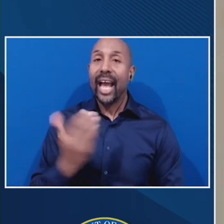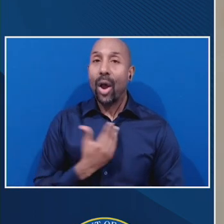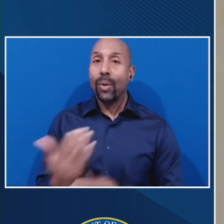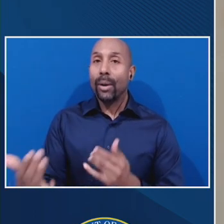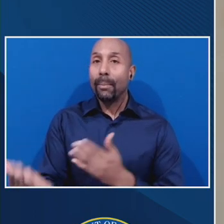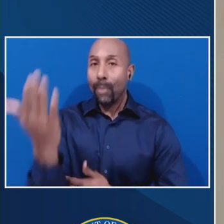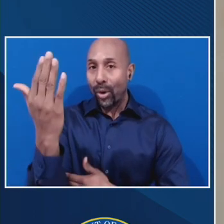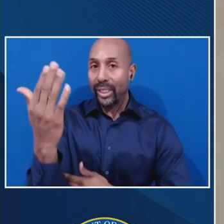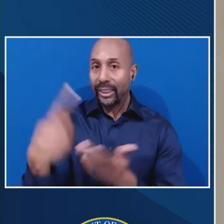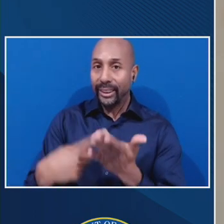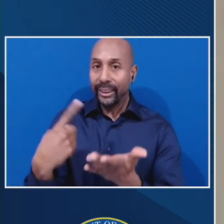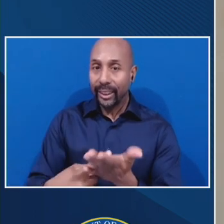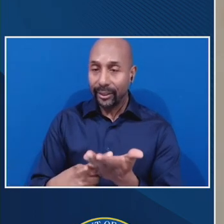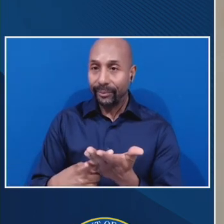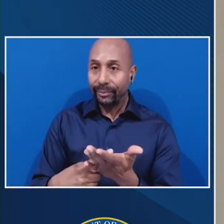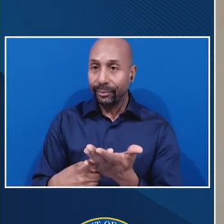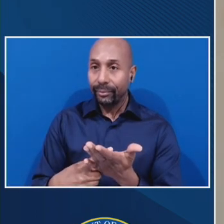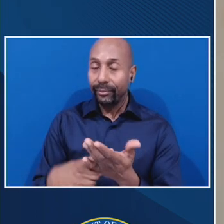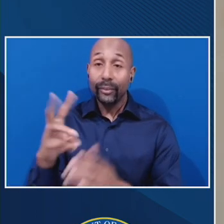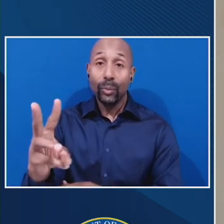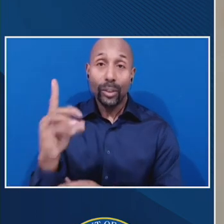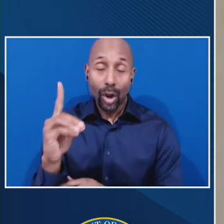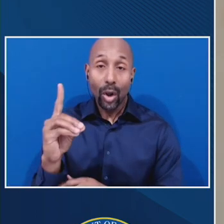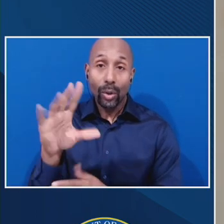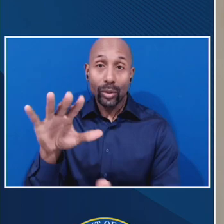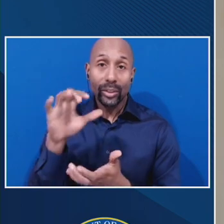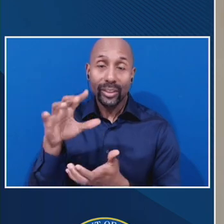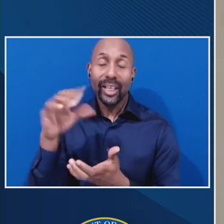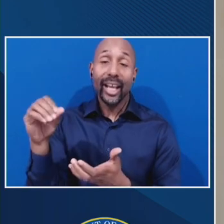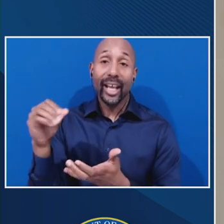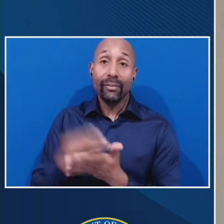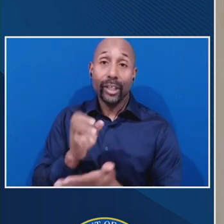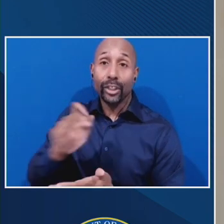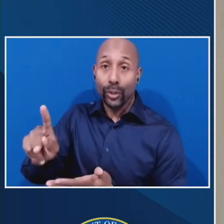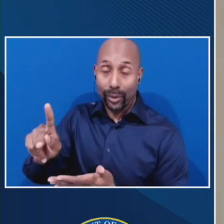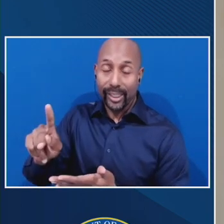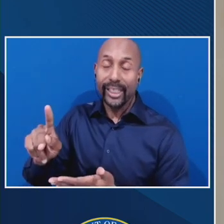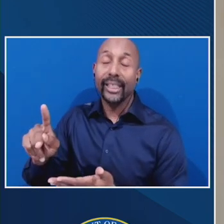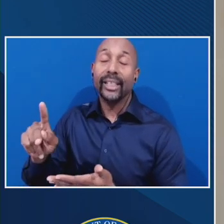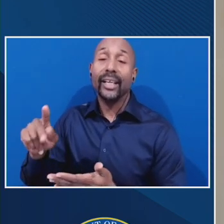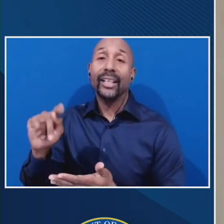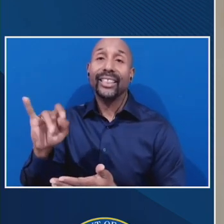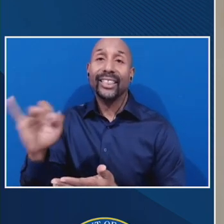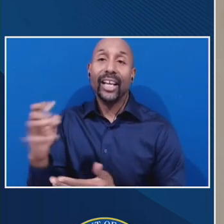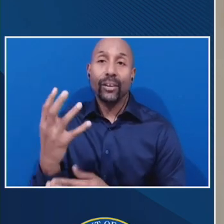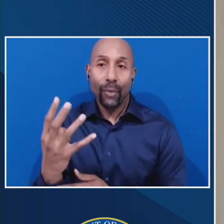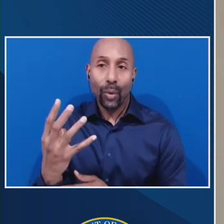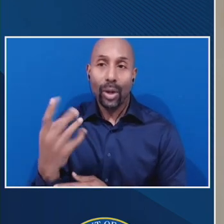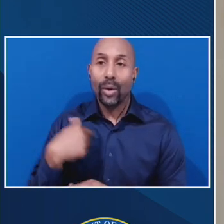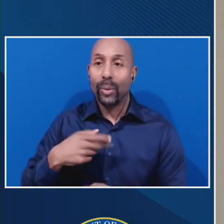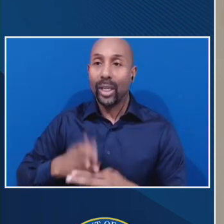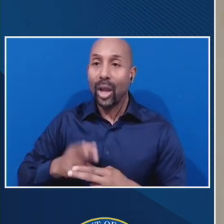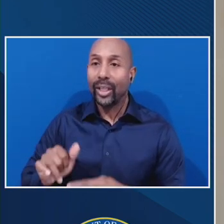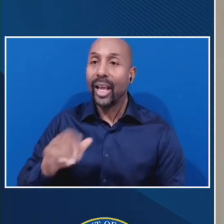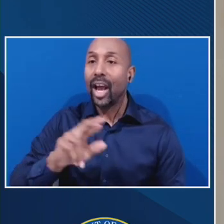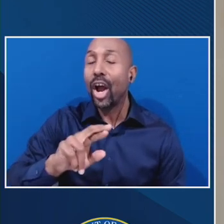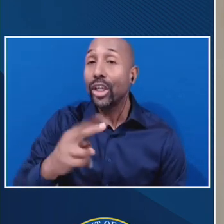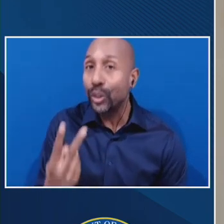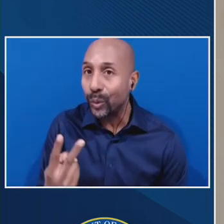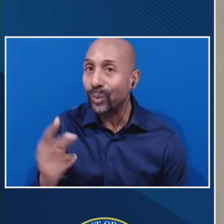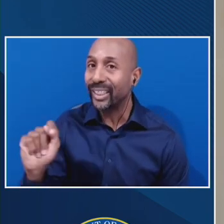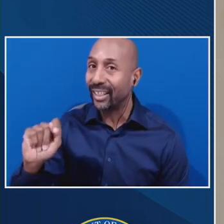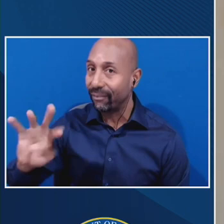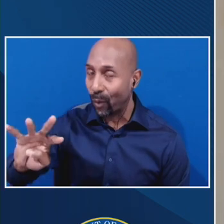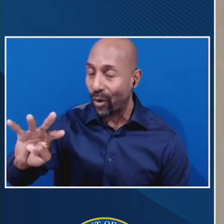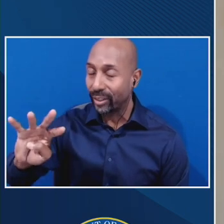that's title is withdrawals and return of title four funds here and after referred to as R2-T4. And I have a